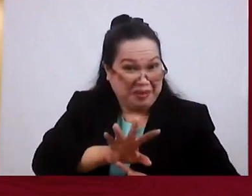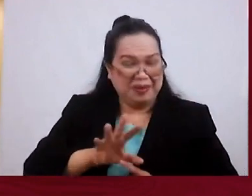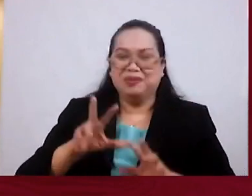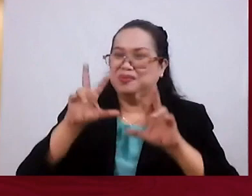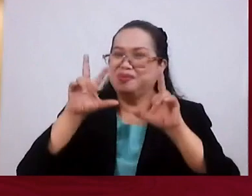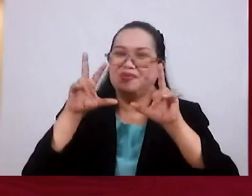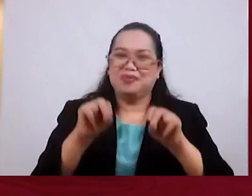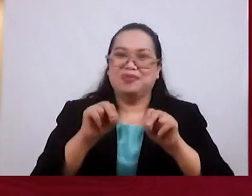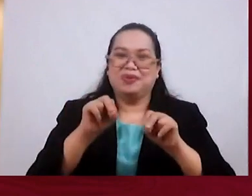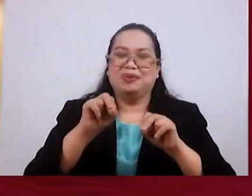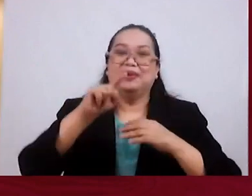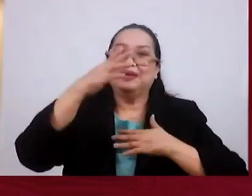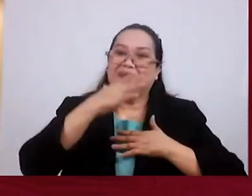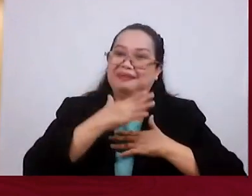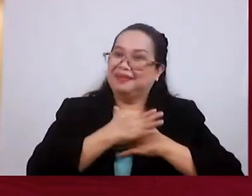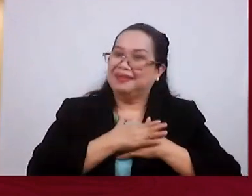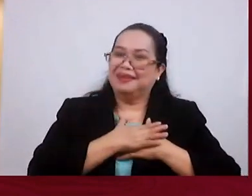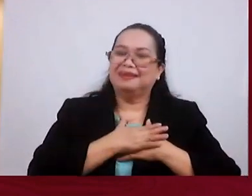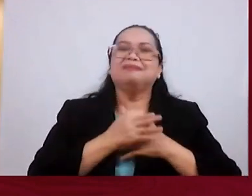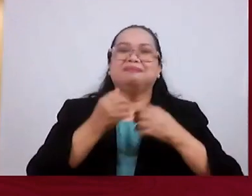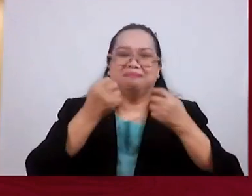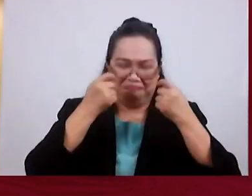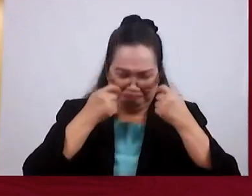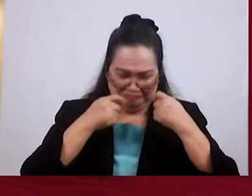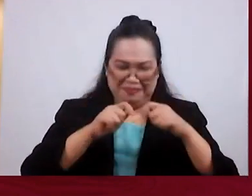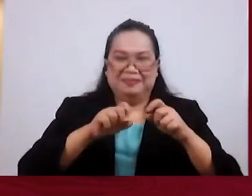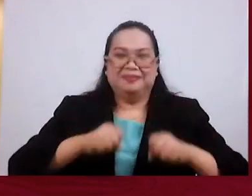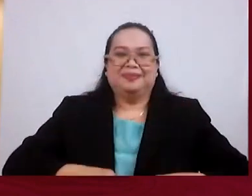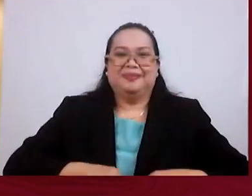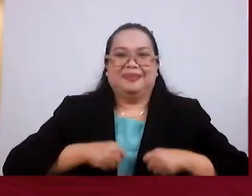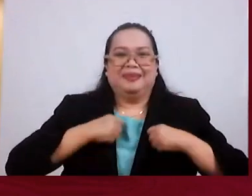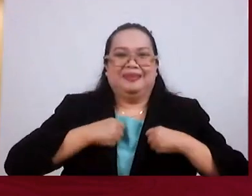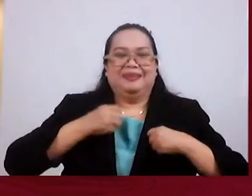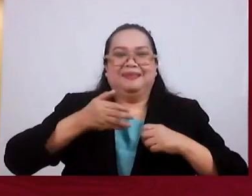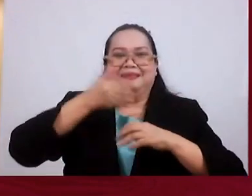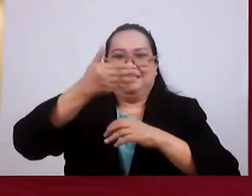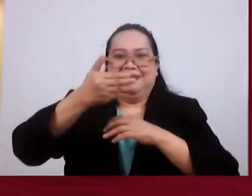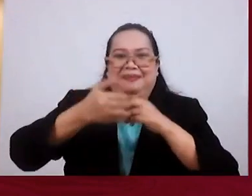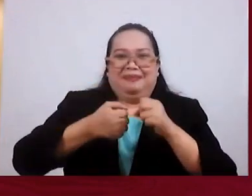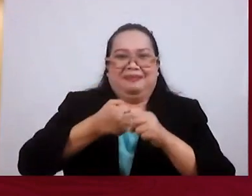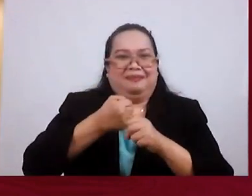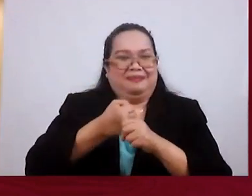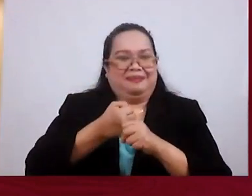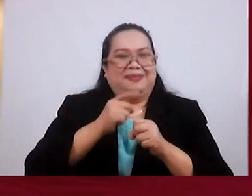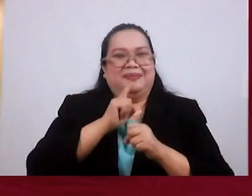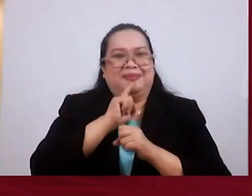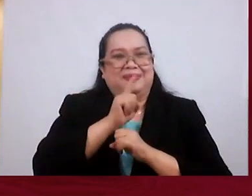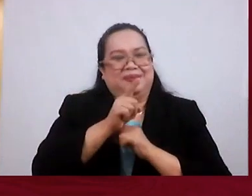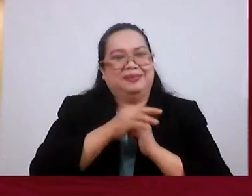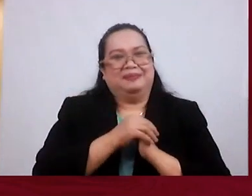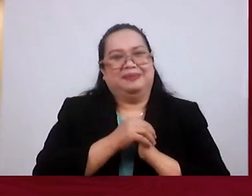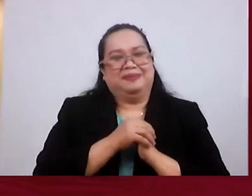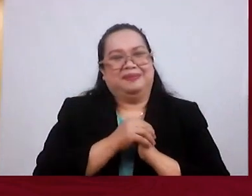Hardships By Grace You Can Thrive In The Next May I Address You